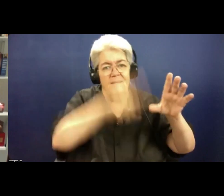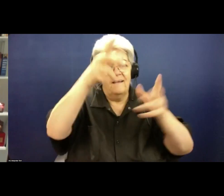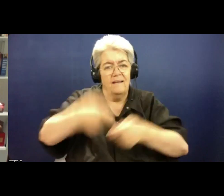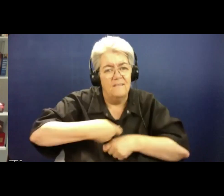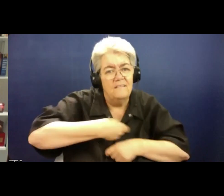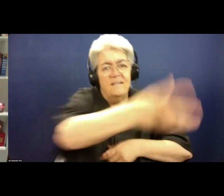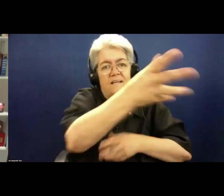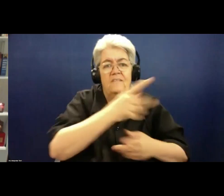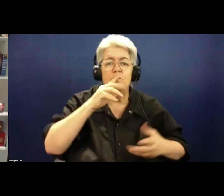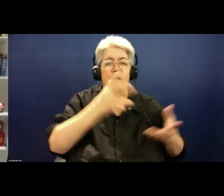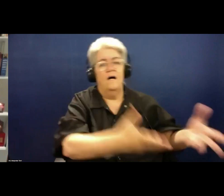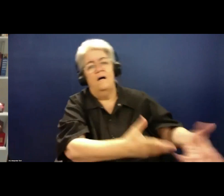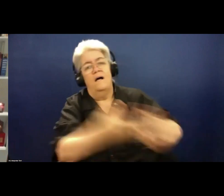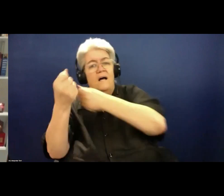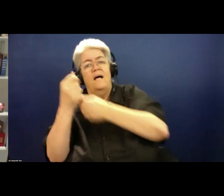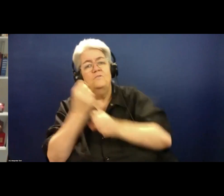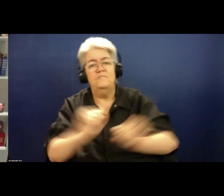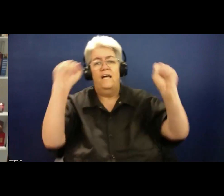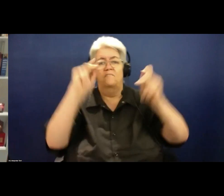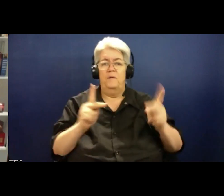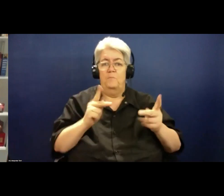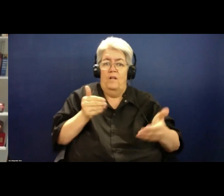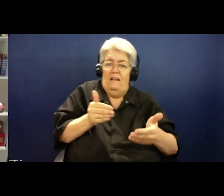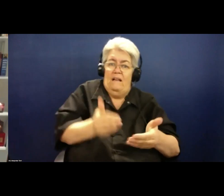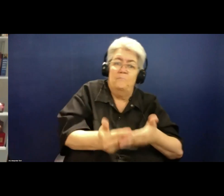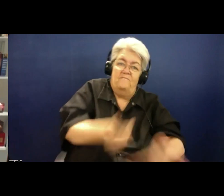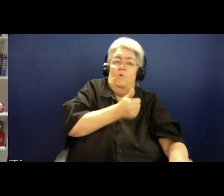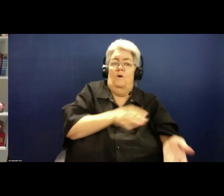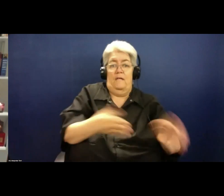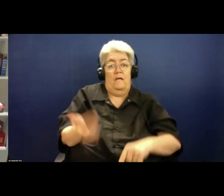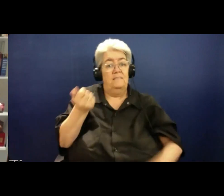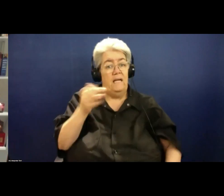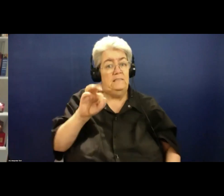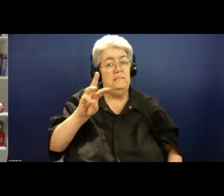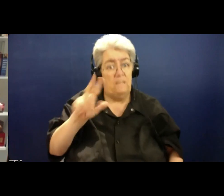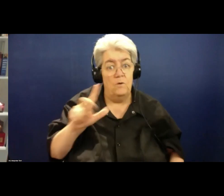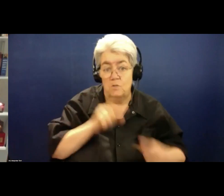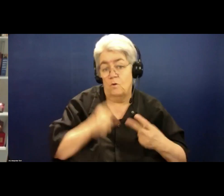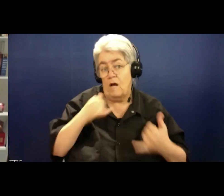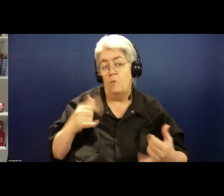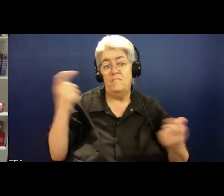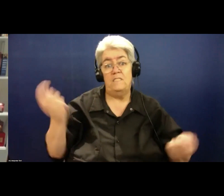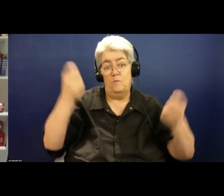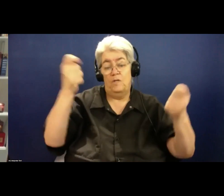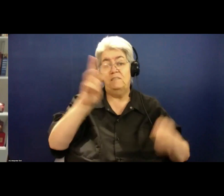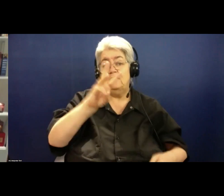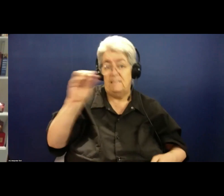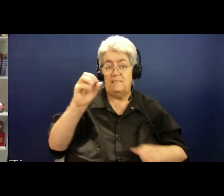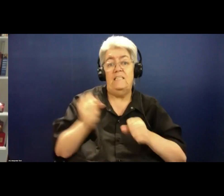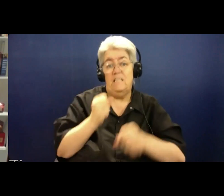So it took some time to get it together from 61 through to early 63 and started and we celebrate 60 years of service